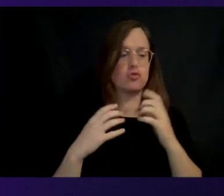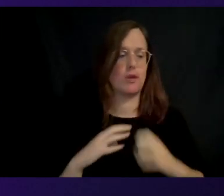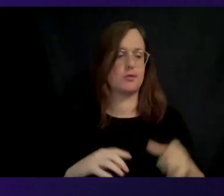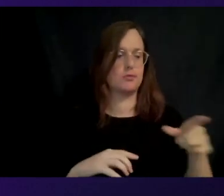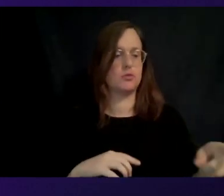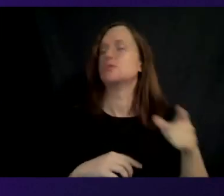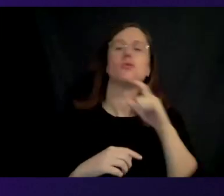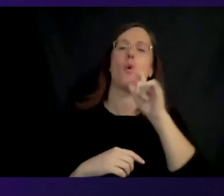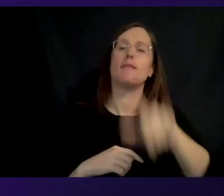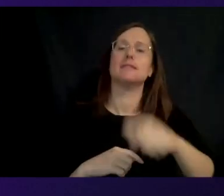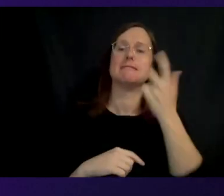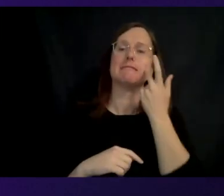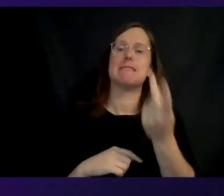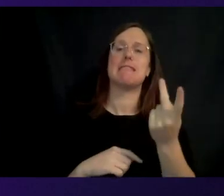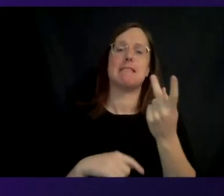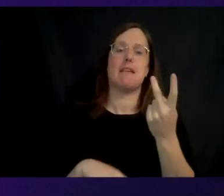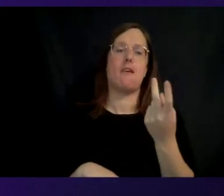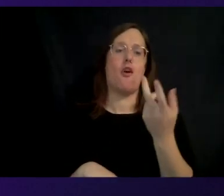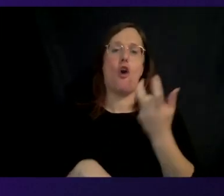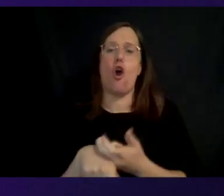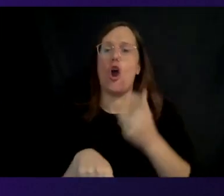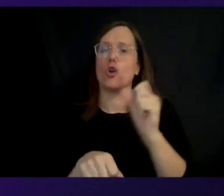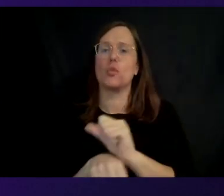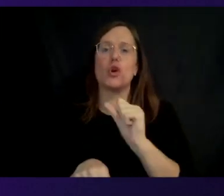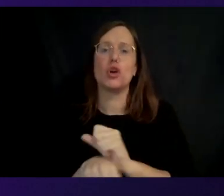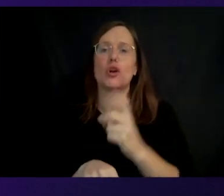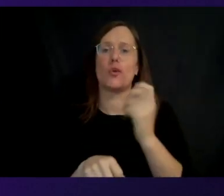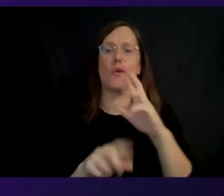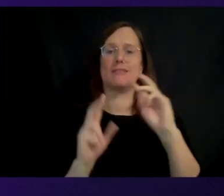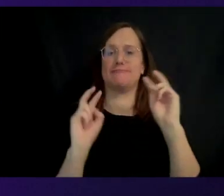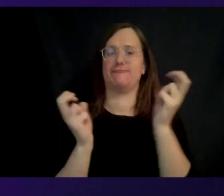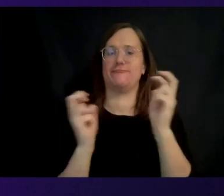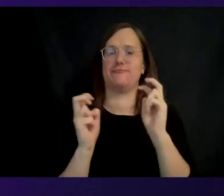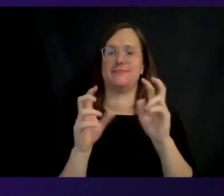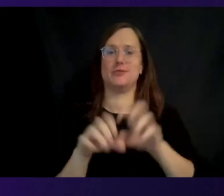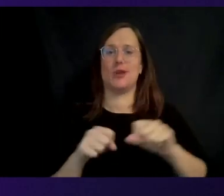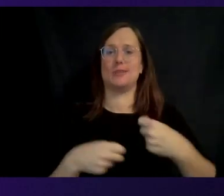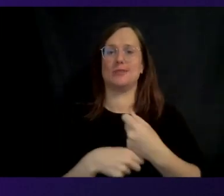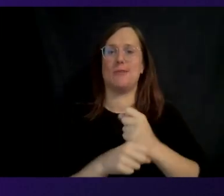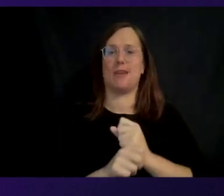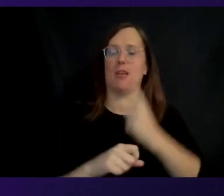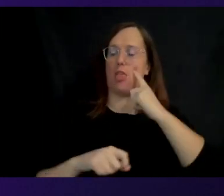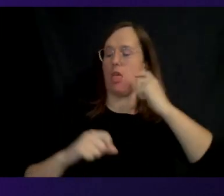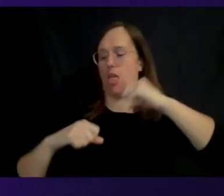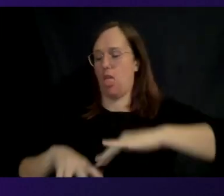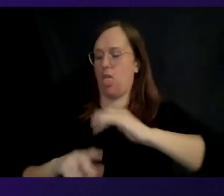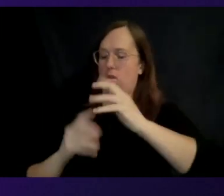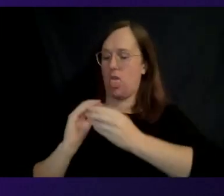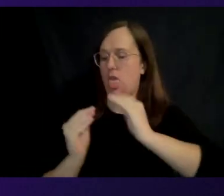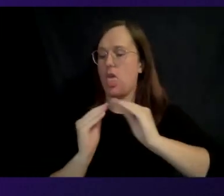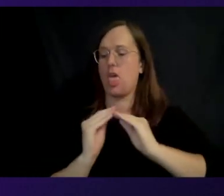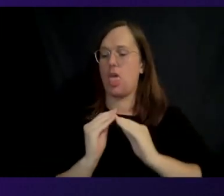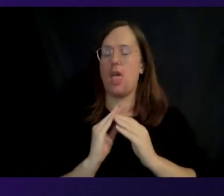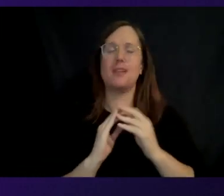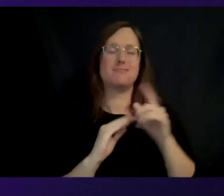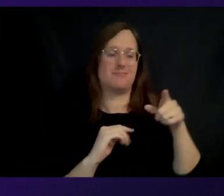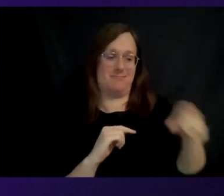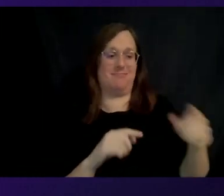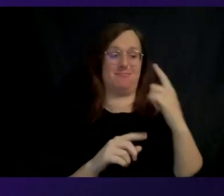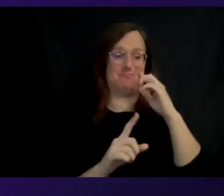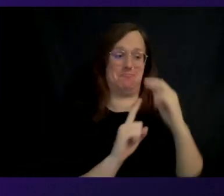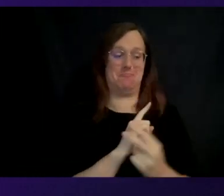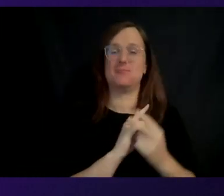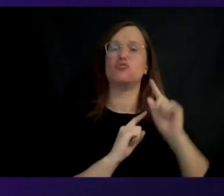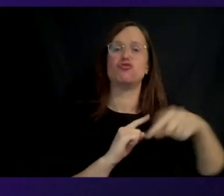of the hard work or sausage making that goes into developing these things. They just have to be easy to use. And that's a